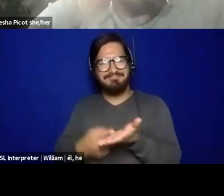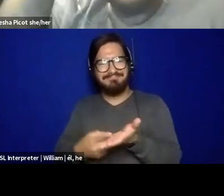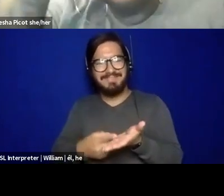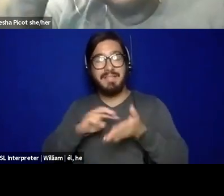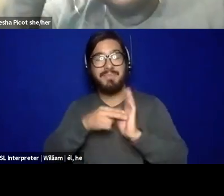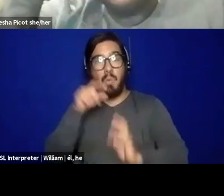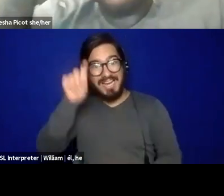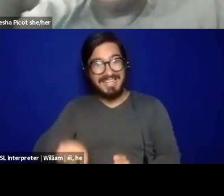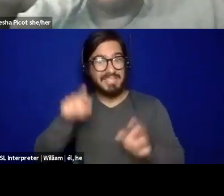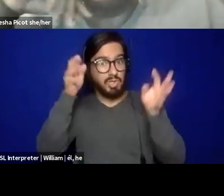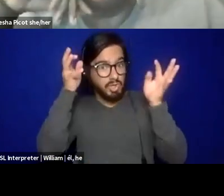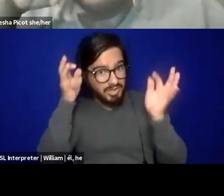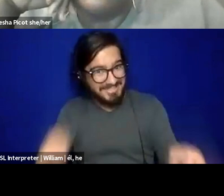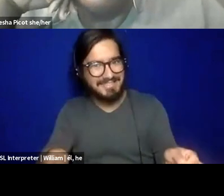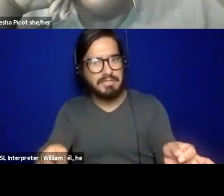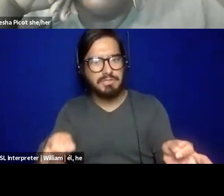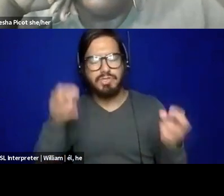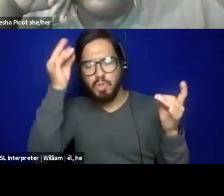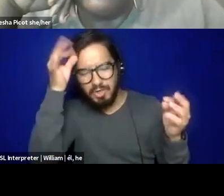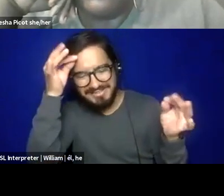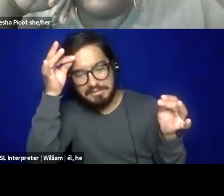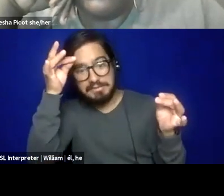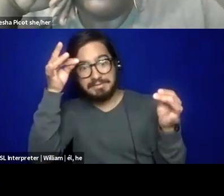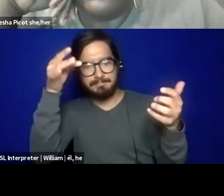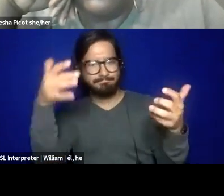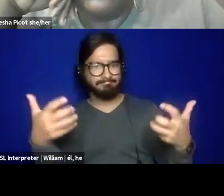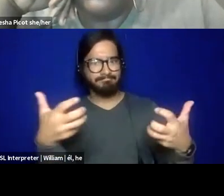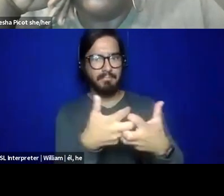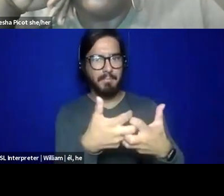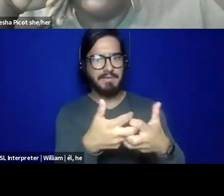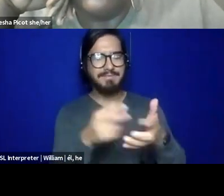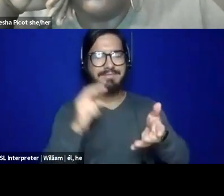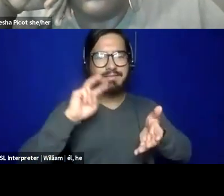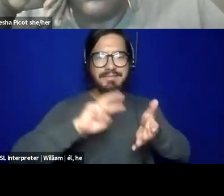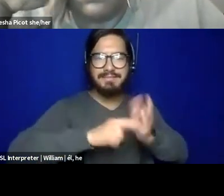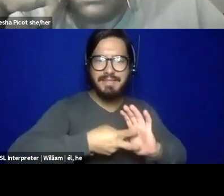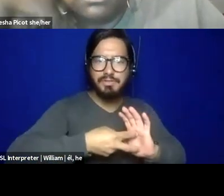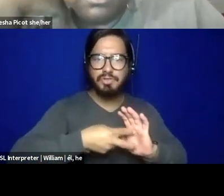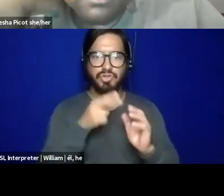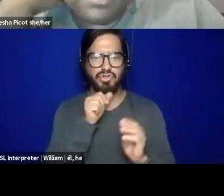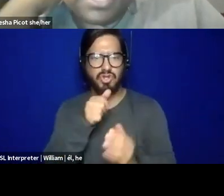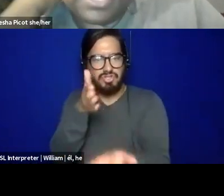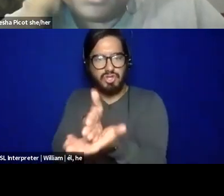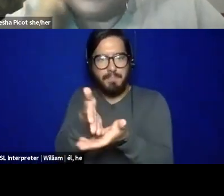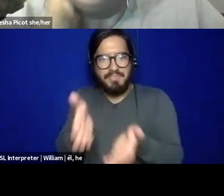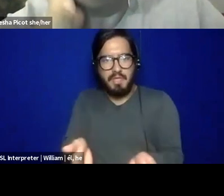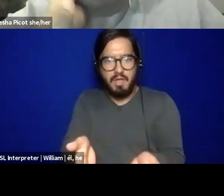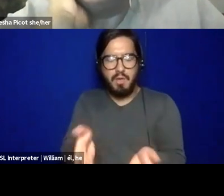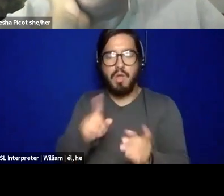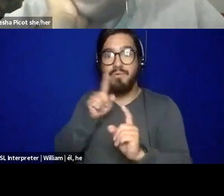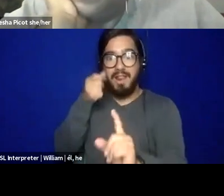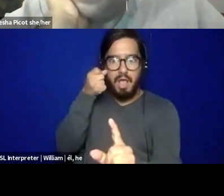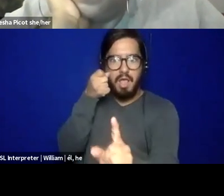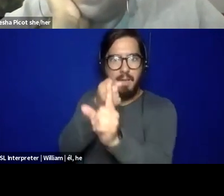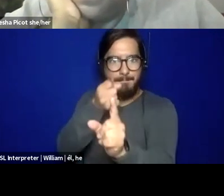to align what is our intentions, but not just stop there. What is the actual impact? What is the impact